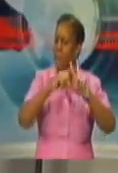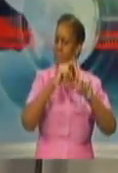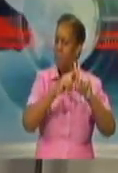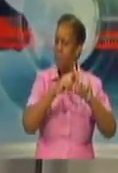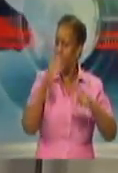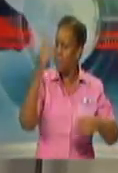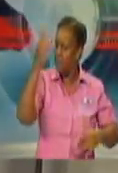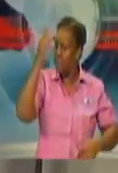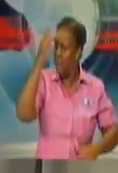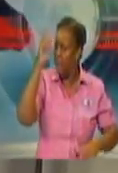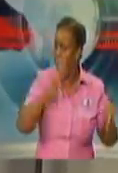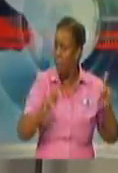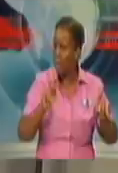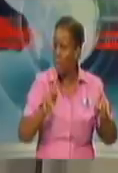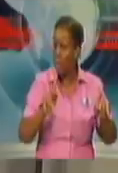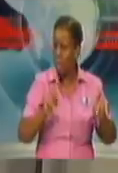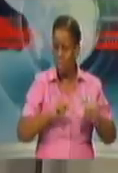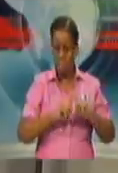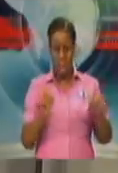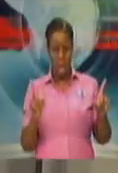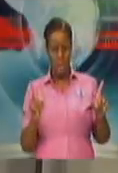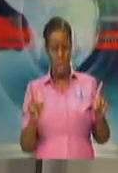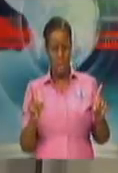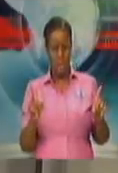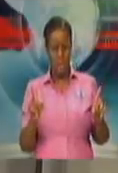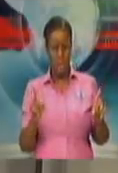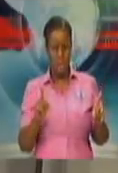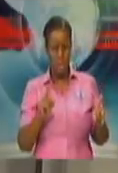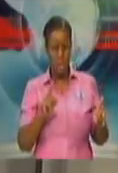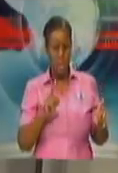turned out that those were false positives.